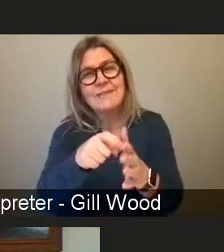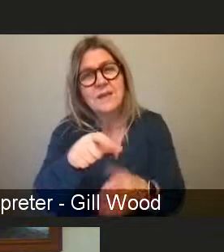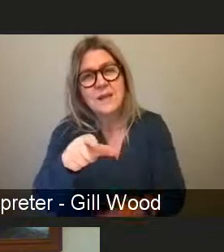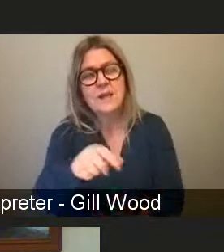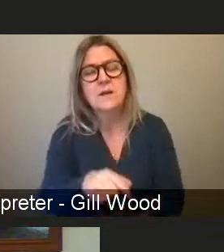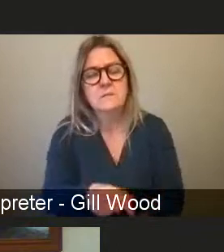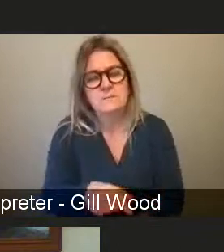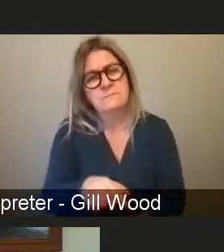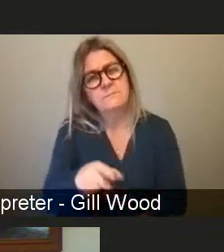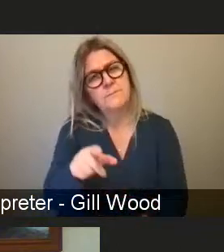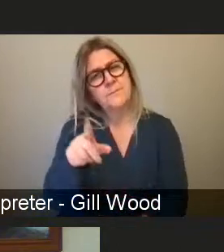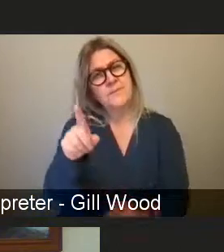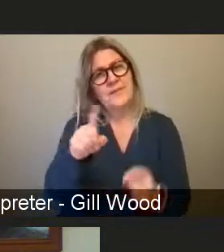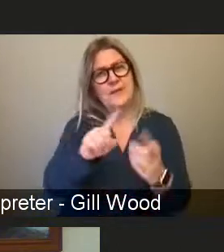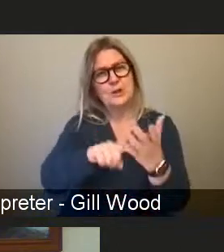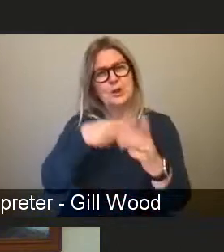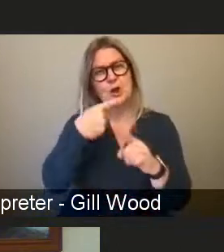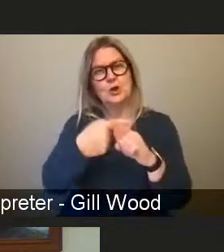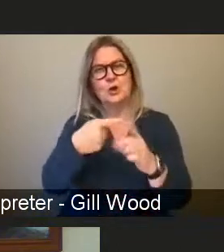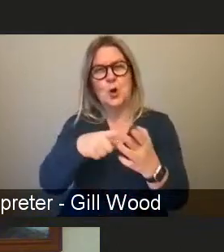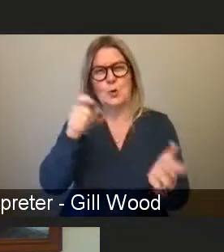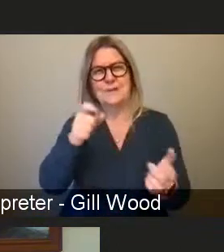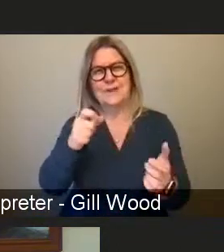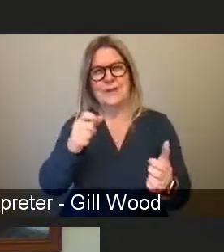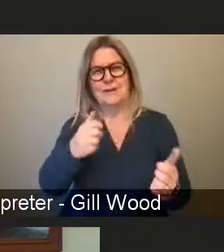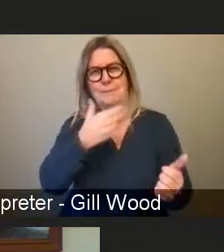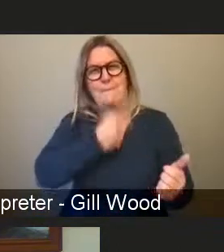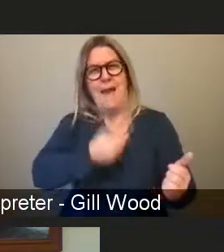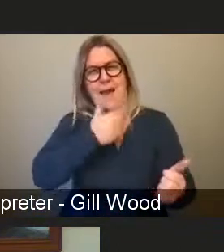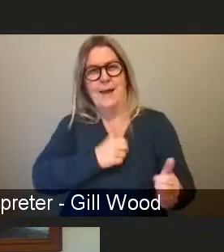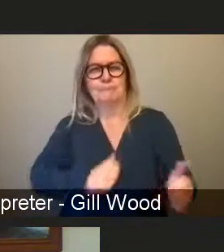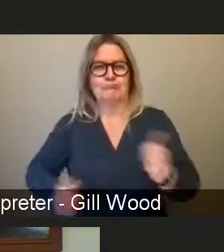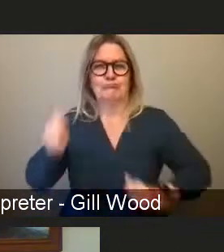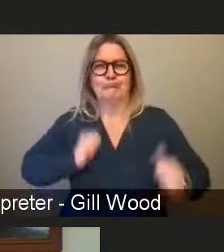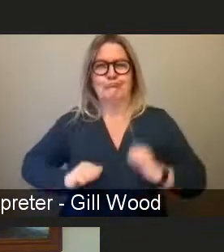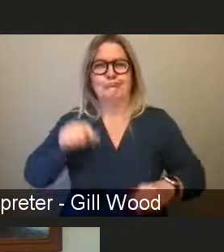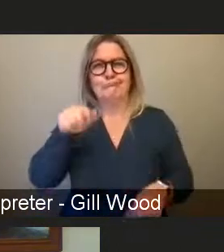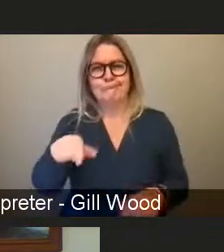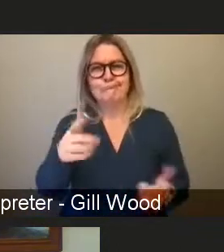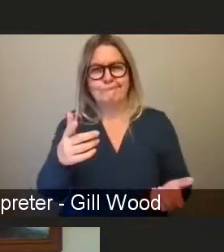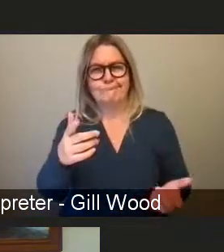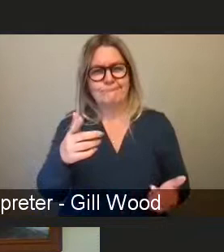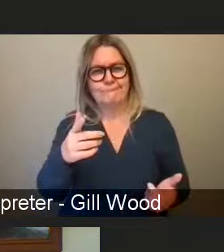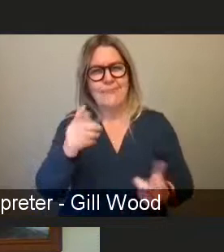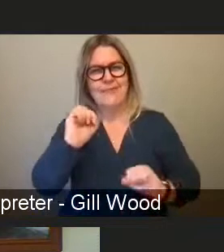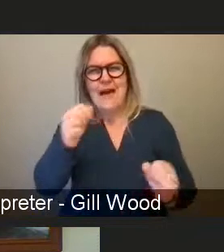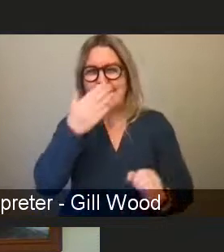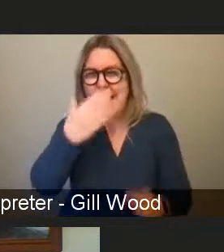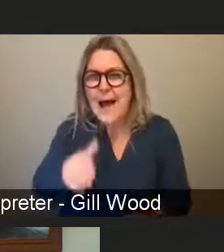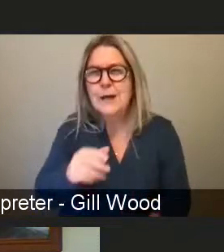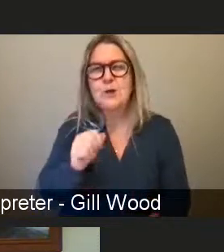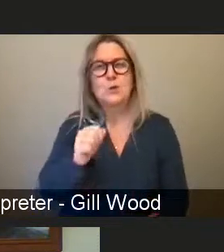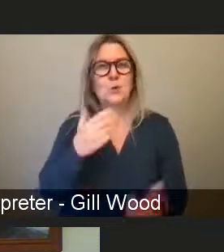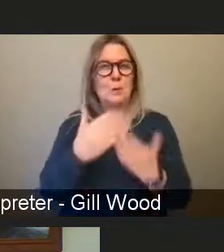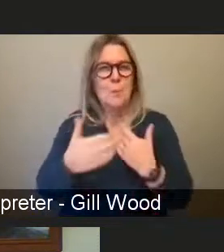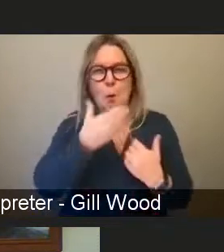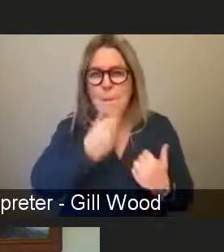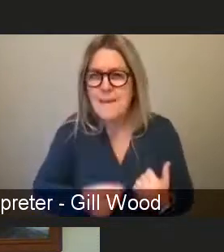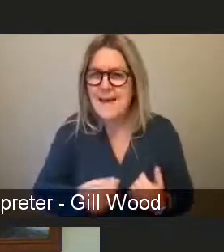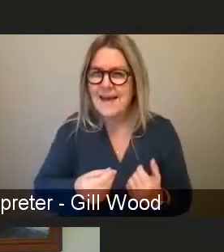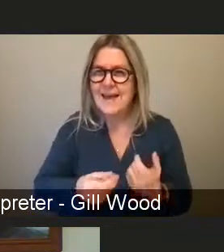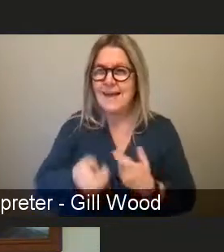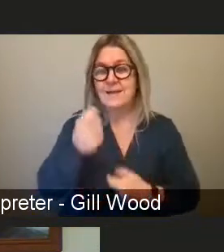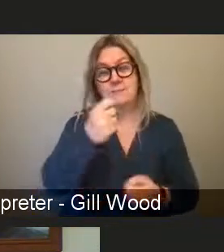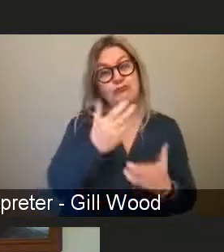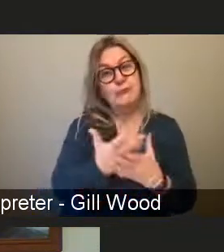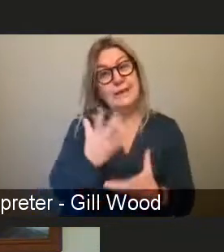on toxic masculinity, for example, hardening of extremist attitudes and more men joining anti-feminist groups such as